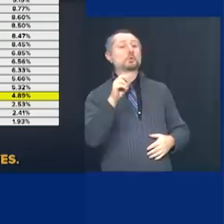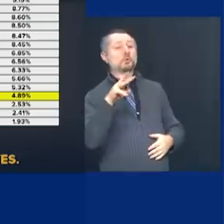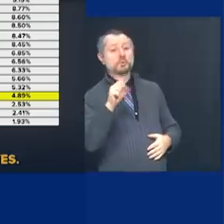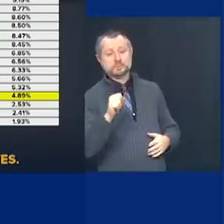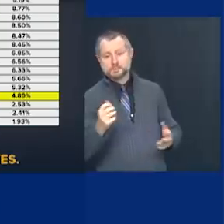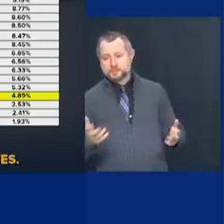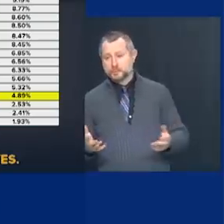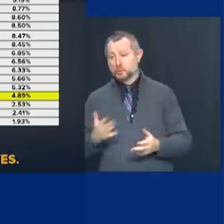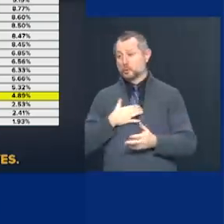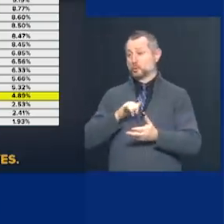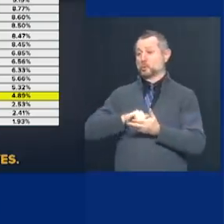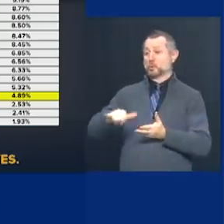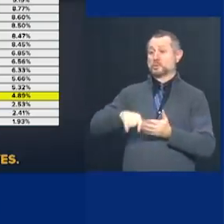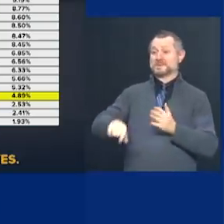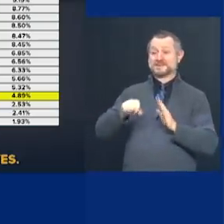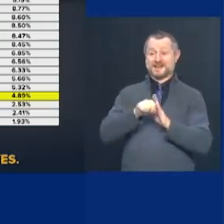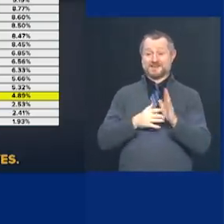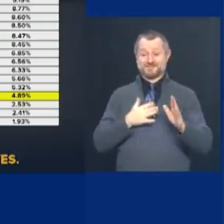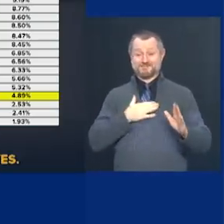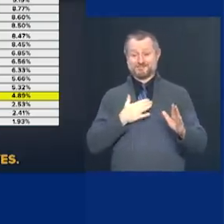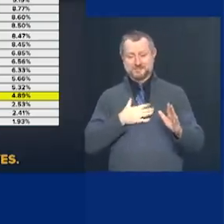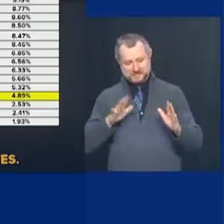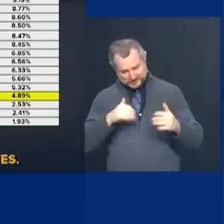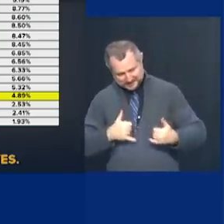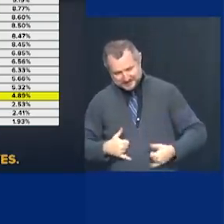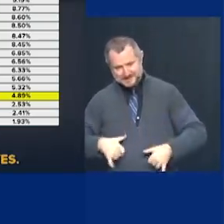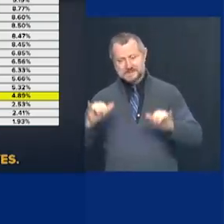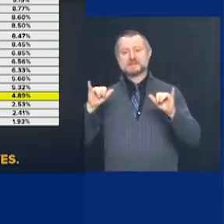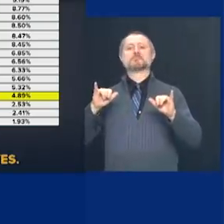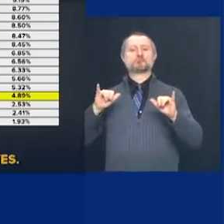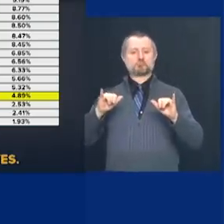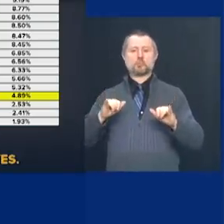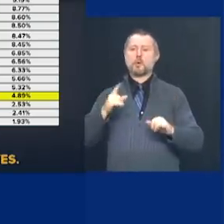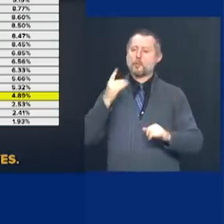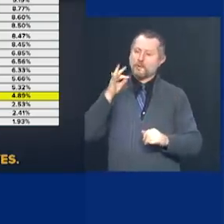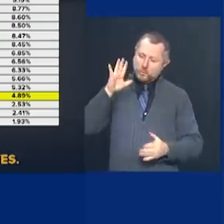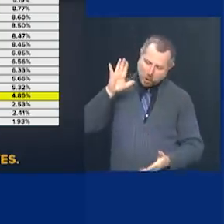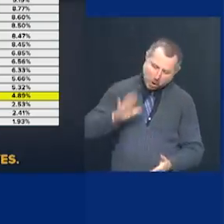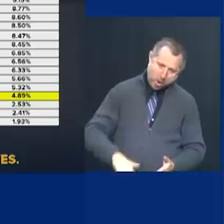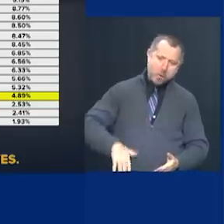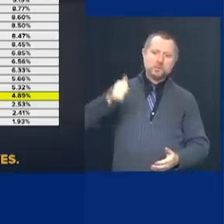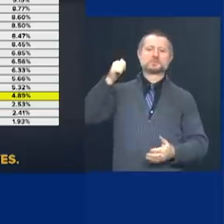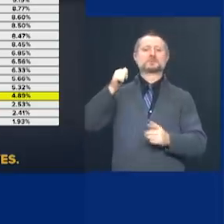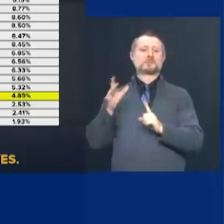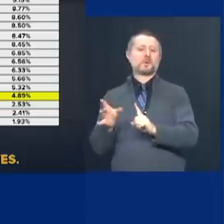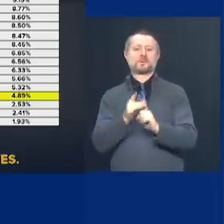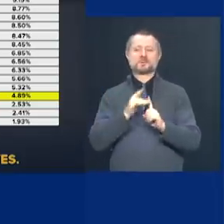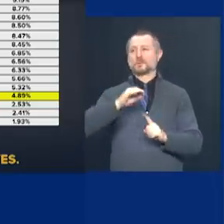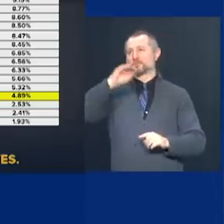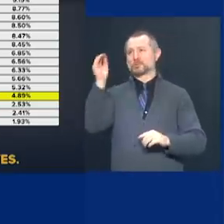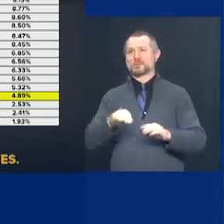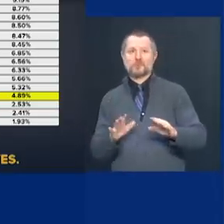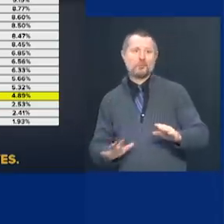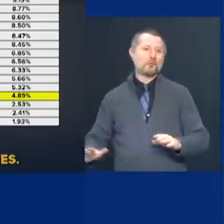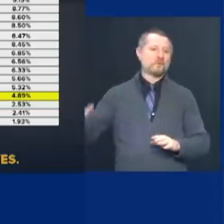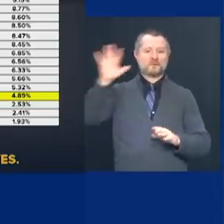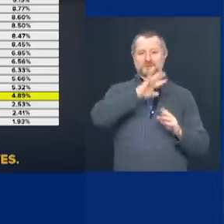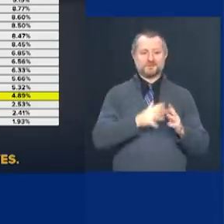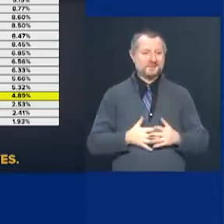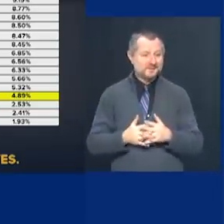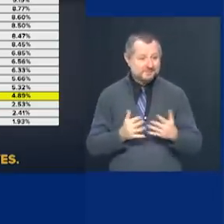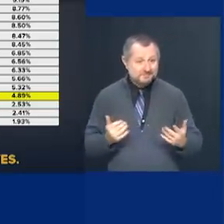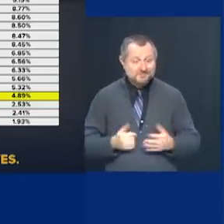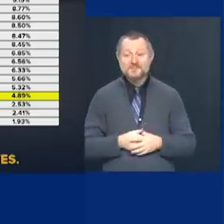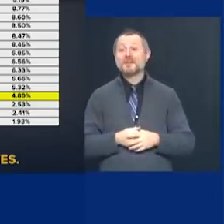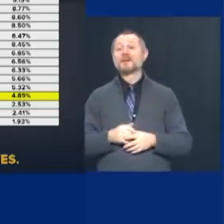York still has one of the lowest positivity rates in the nation. Only Maine,